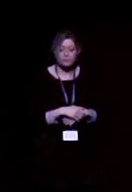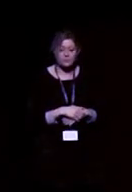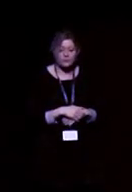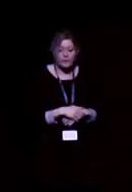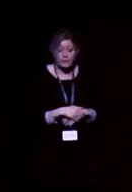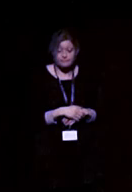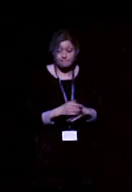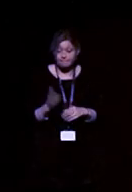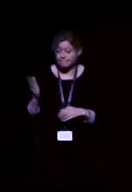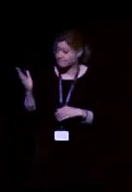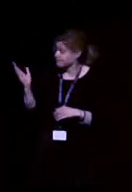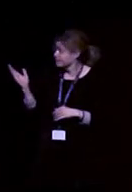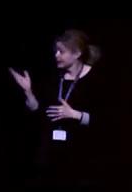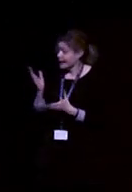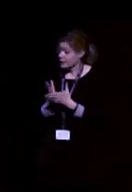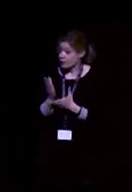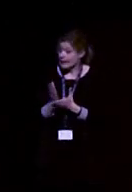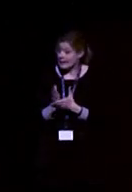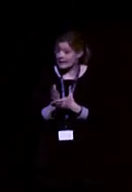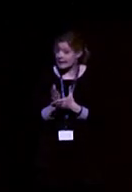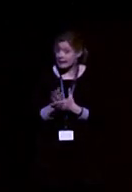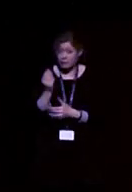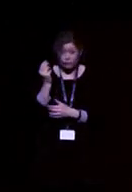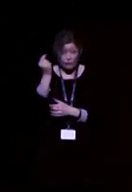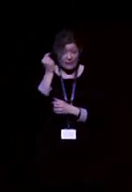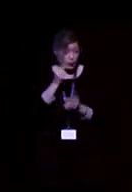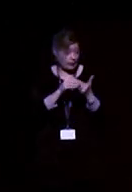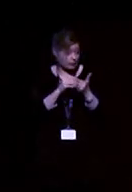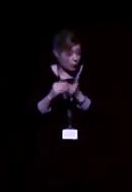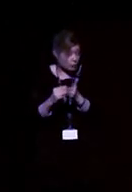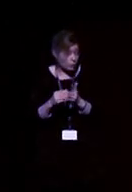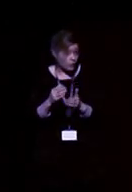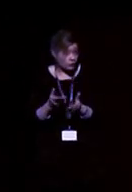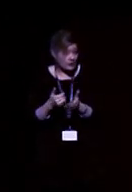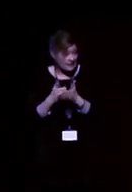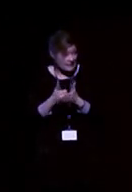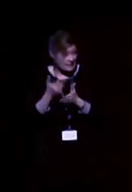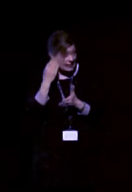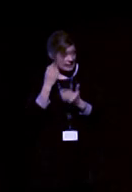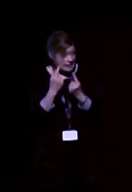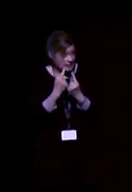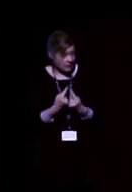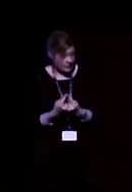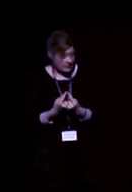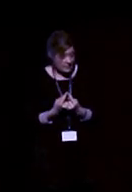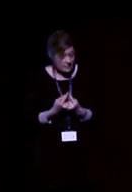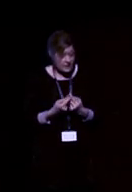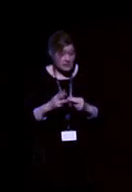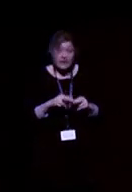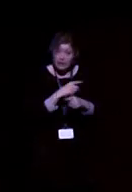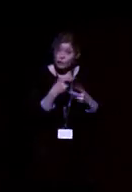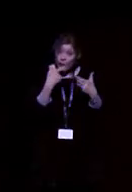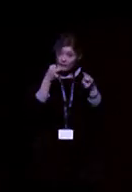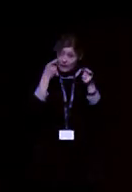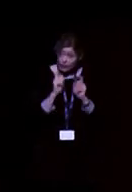So that's really a whirlwind tour of assistive listening devices. And for those of you in this room that have hearing aids, I hope